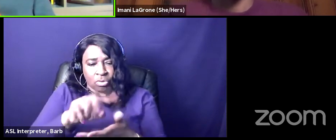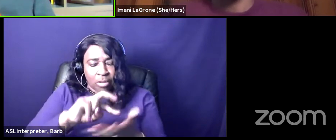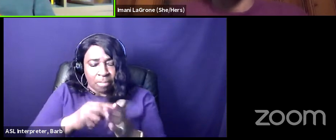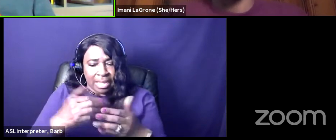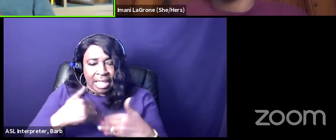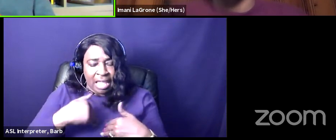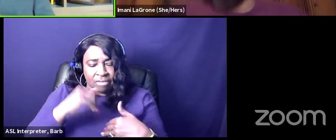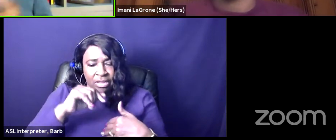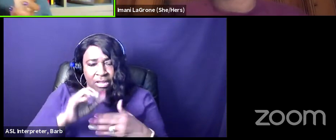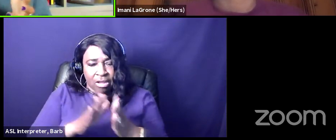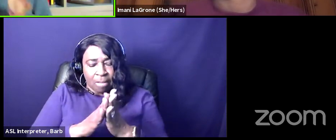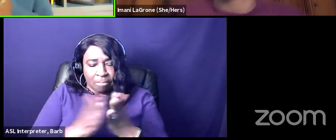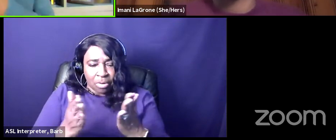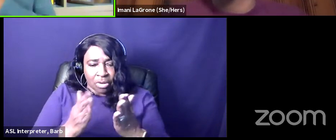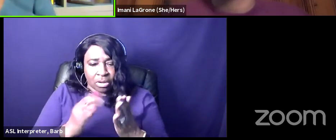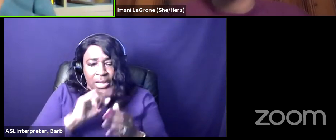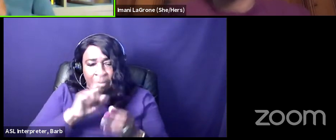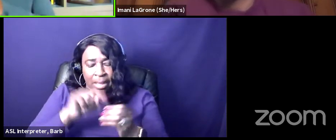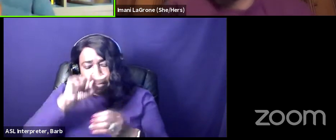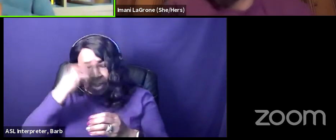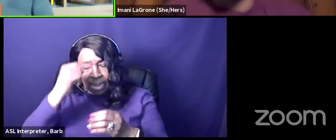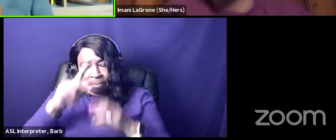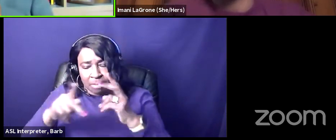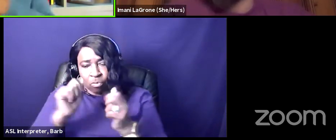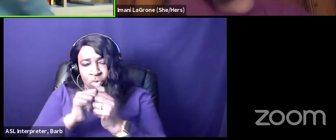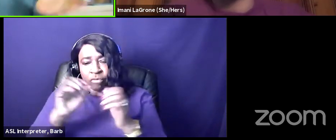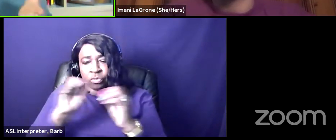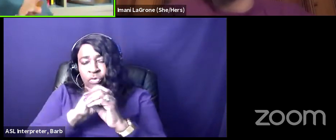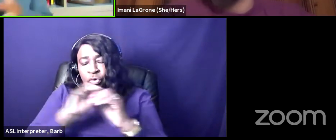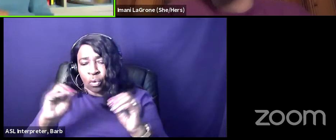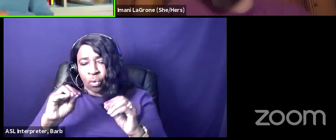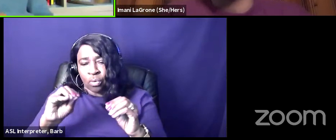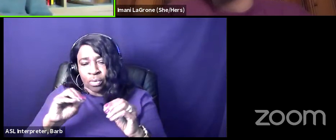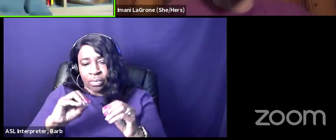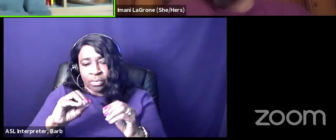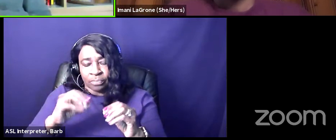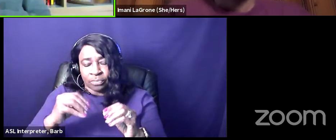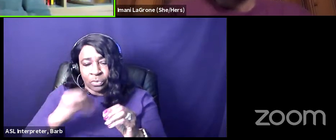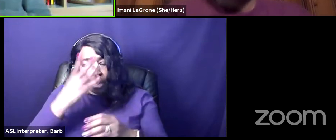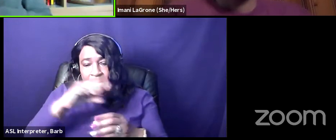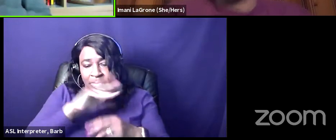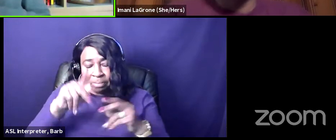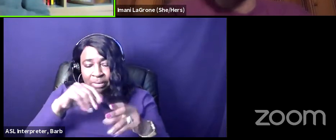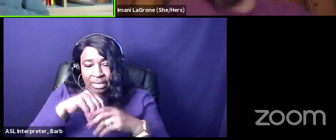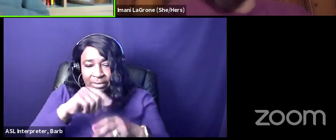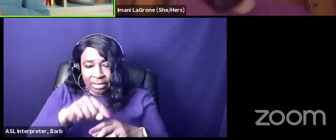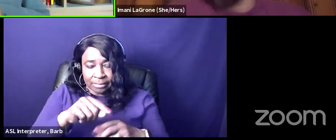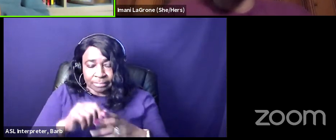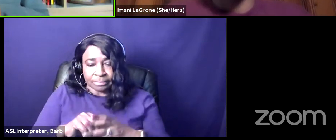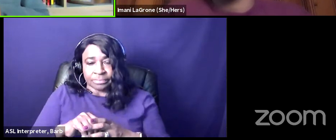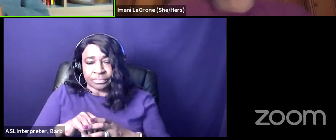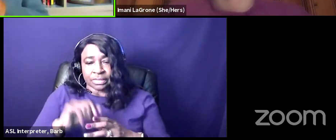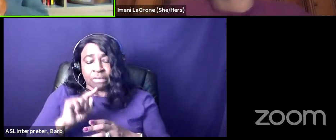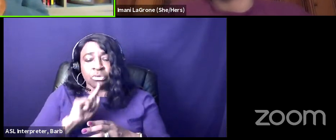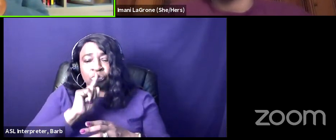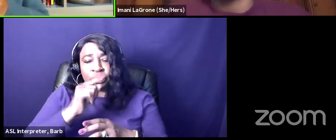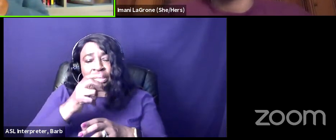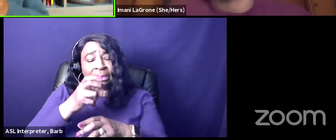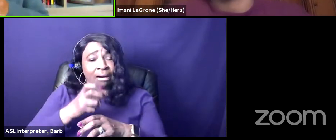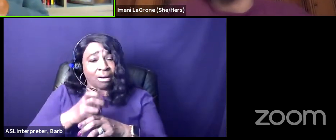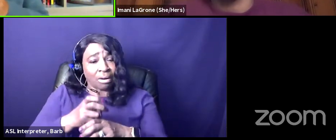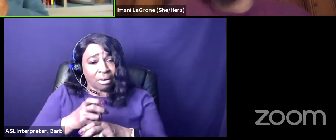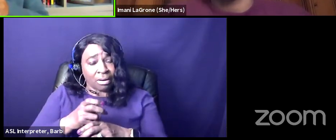black people with no white people on it i'm like yeah well they're the shadow we get it but like we can actually have this conversation it was really really hard because